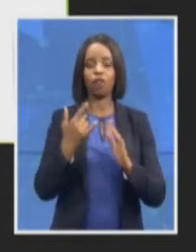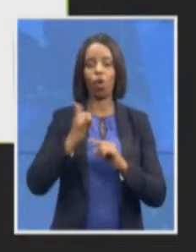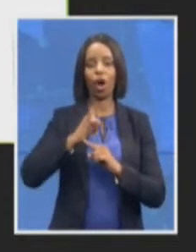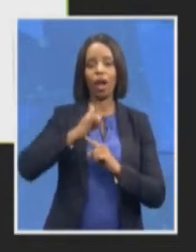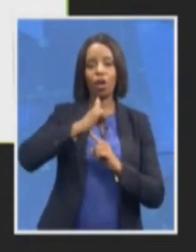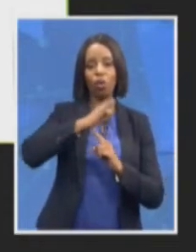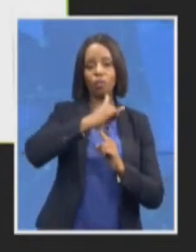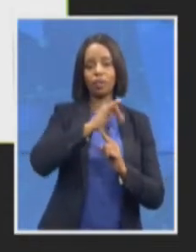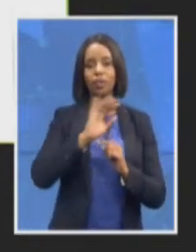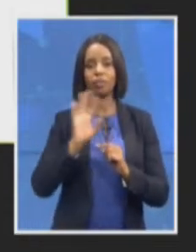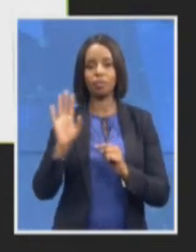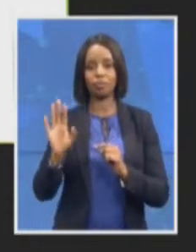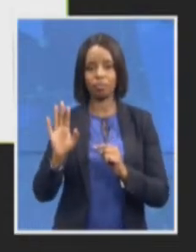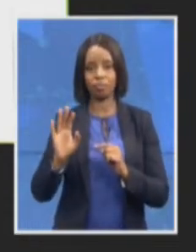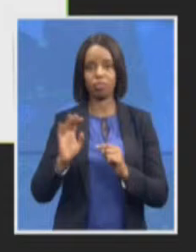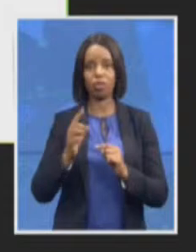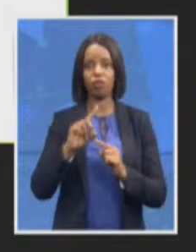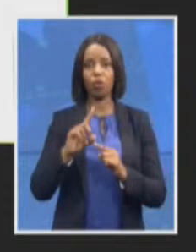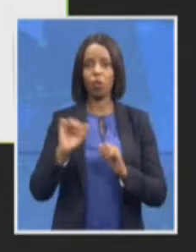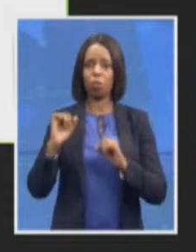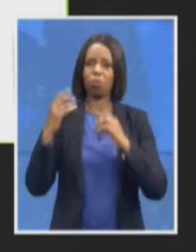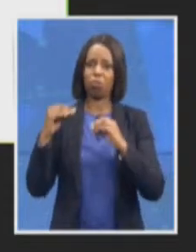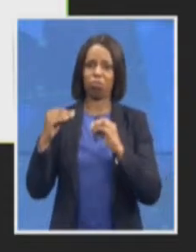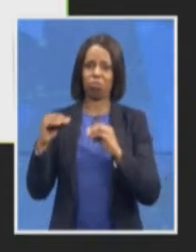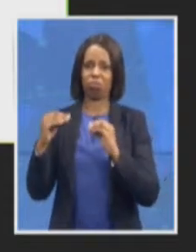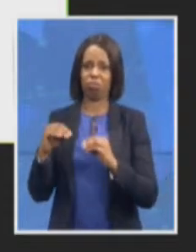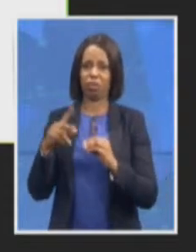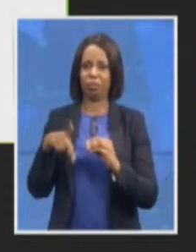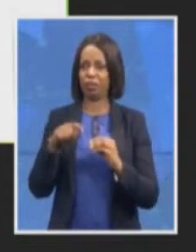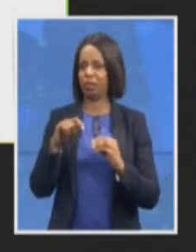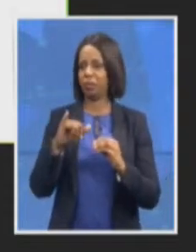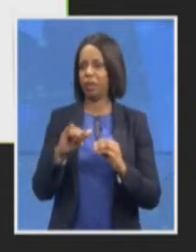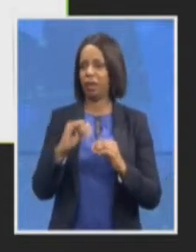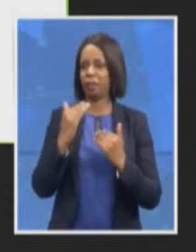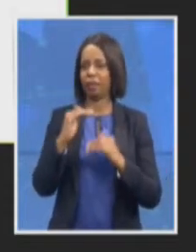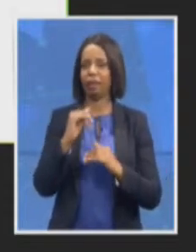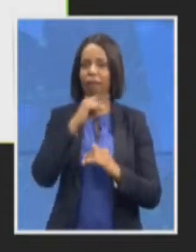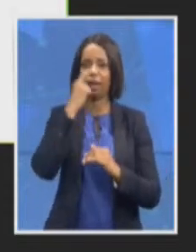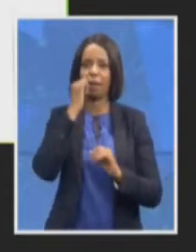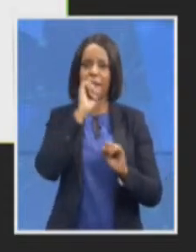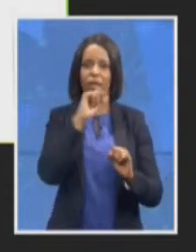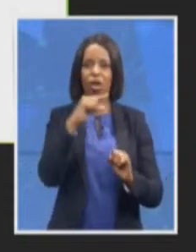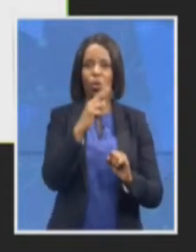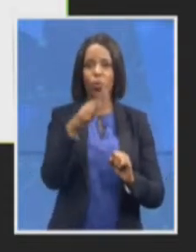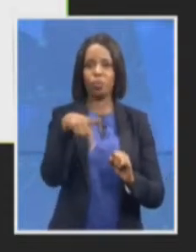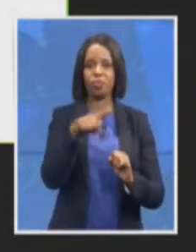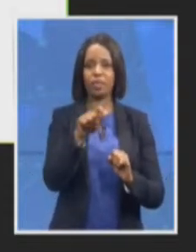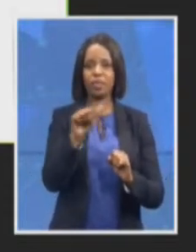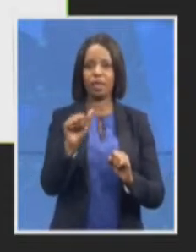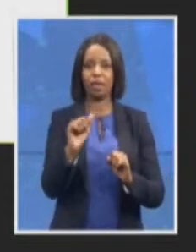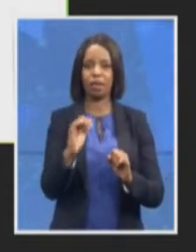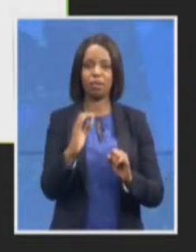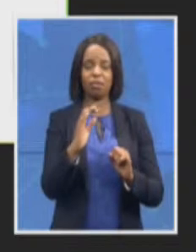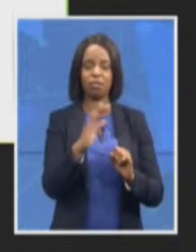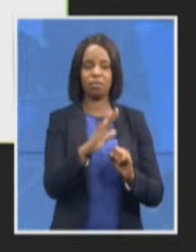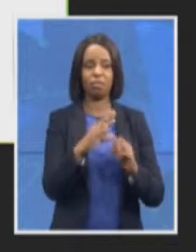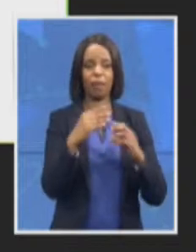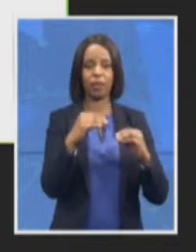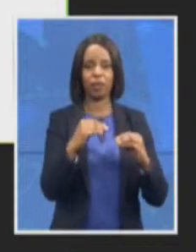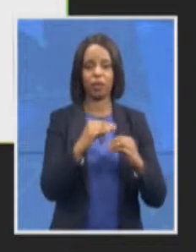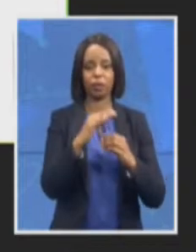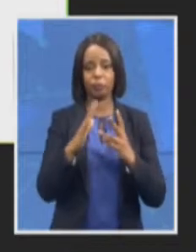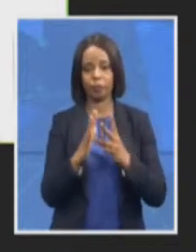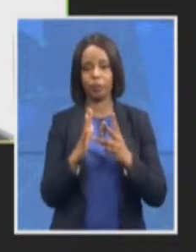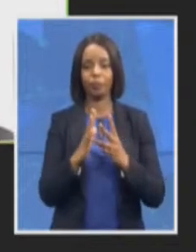as well as 60 million property that belongs to Iqbal Shama and his wife